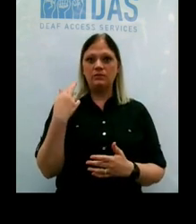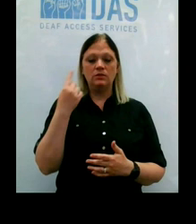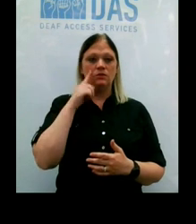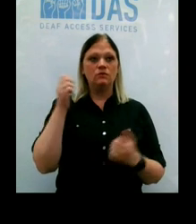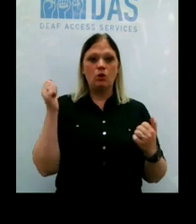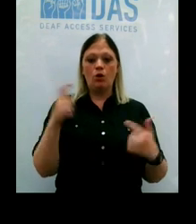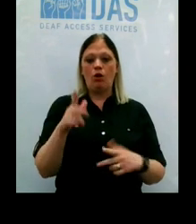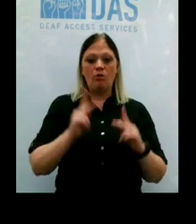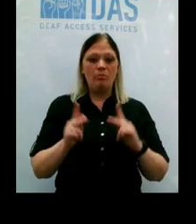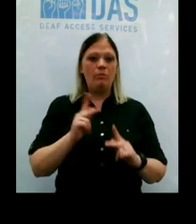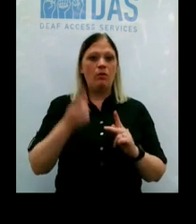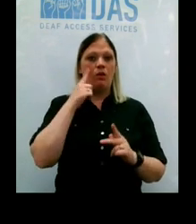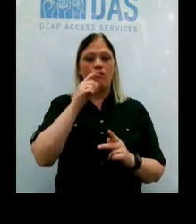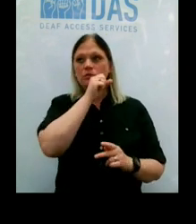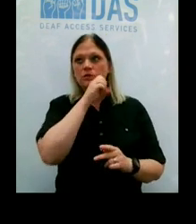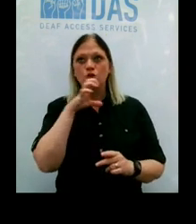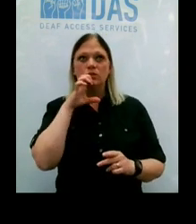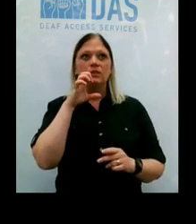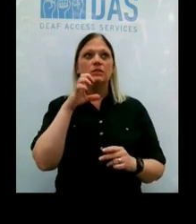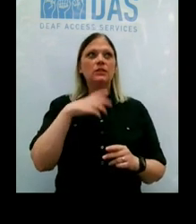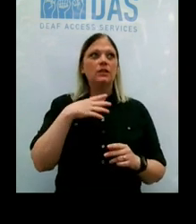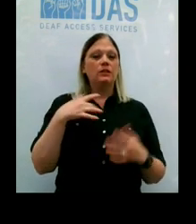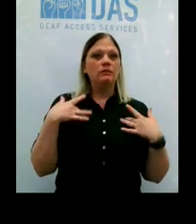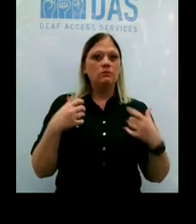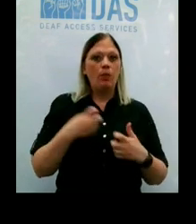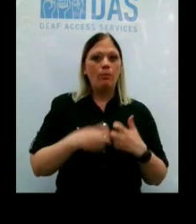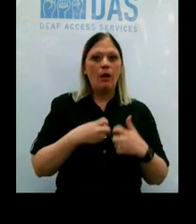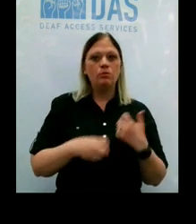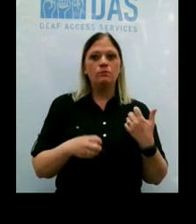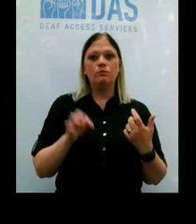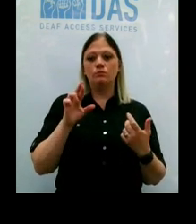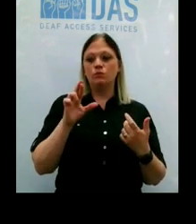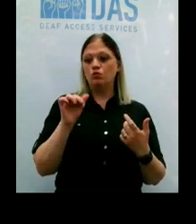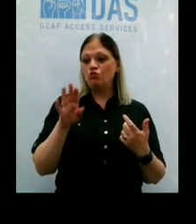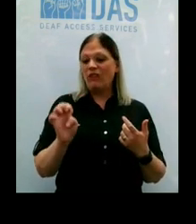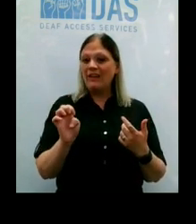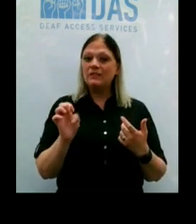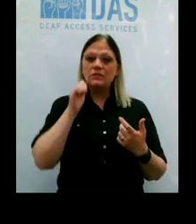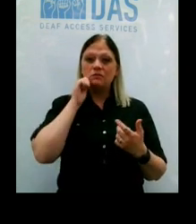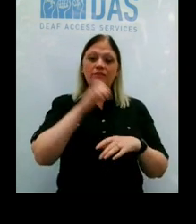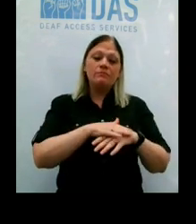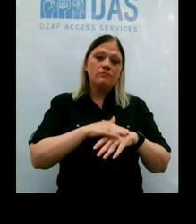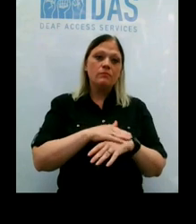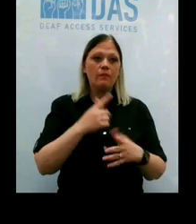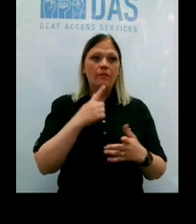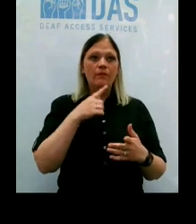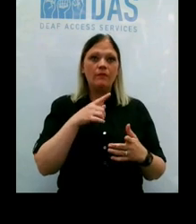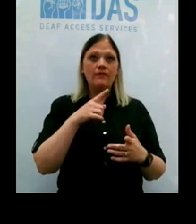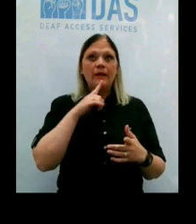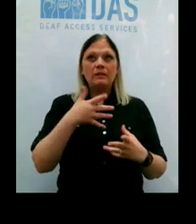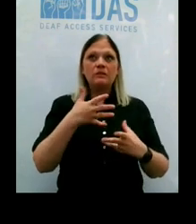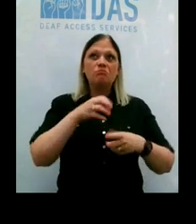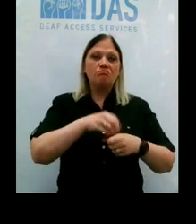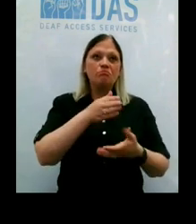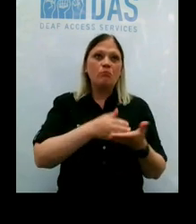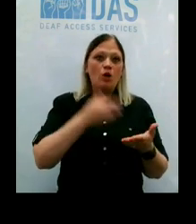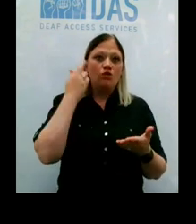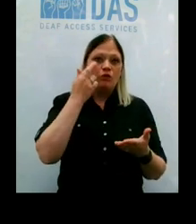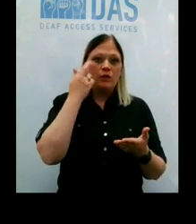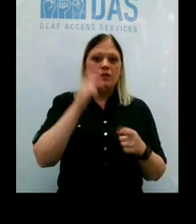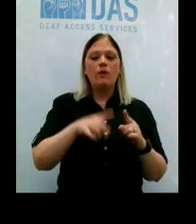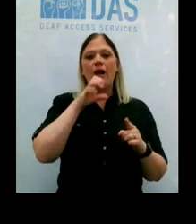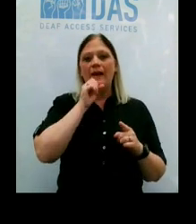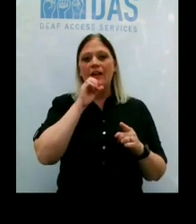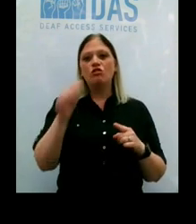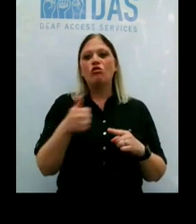conditions. So race does play a part of it, and ethnicity does play a part of it. However, I think, you know, age and also